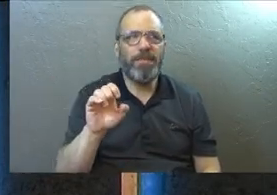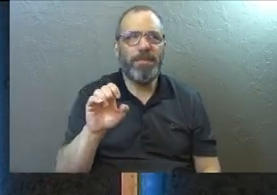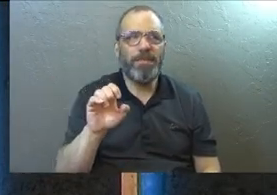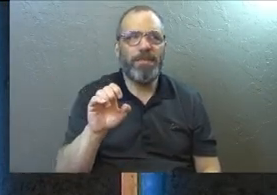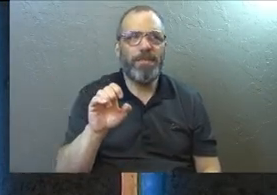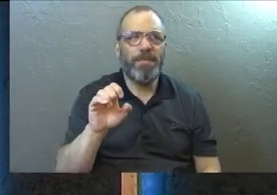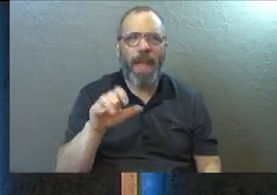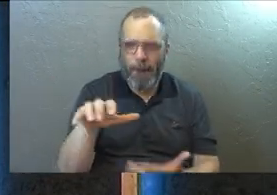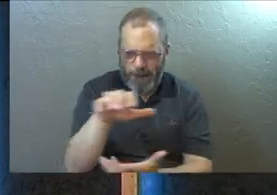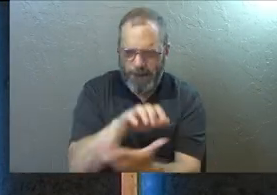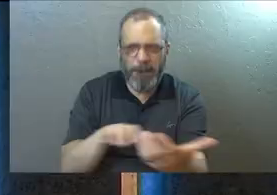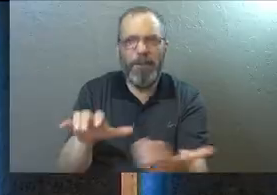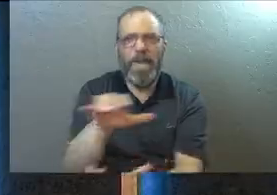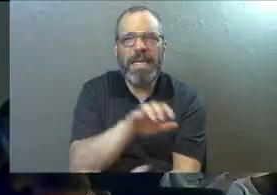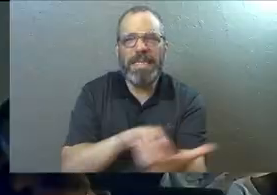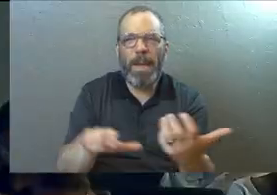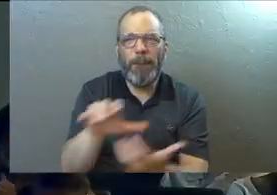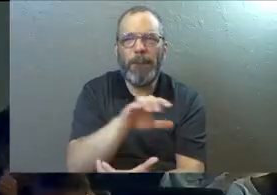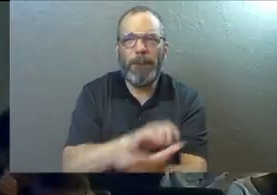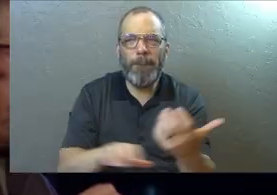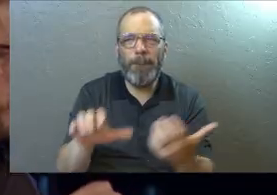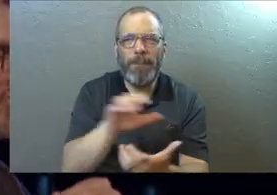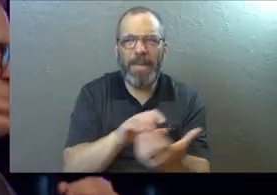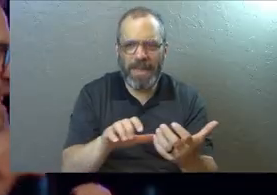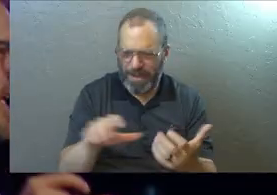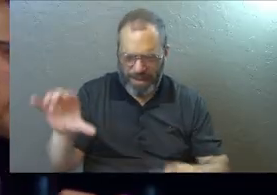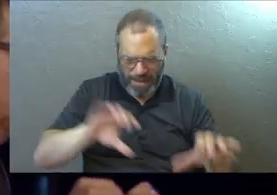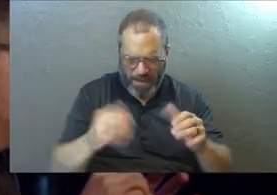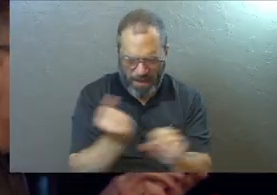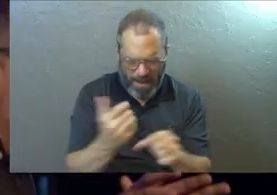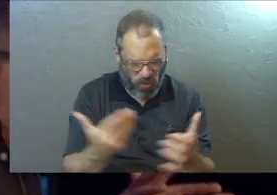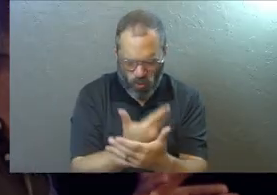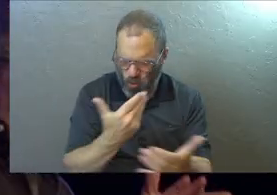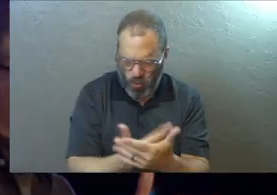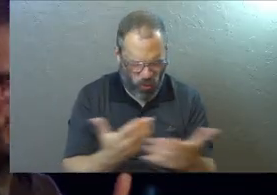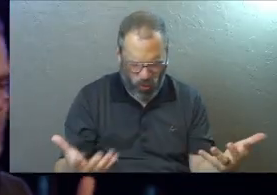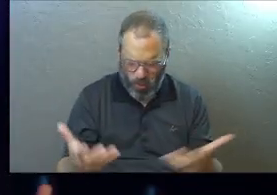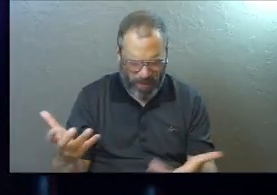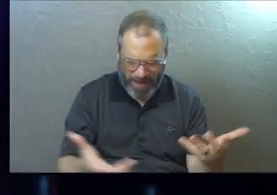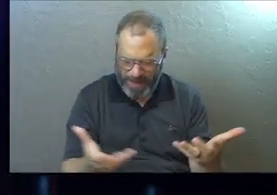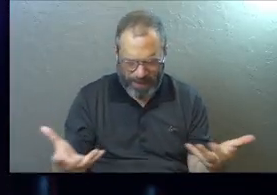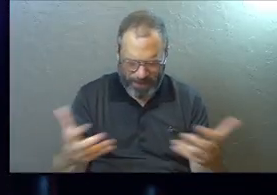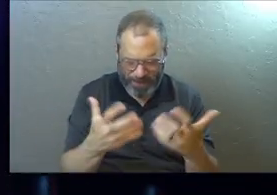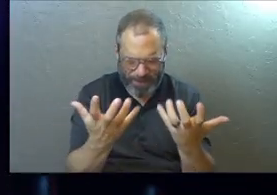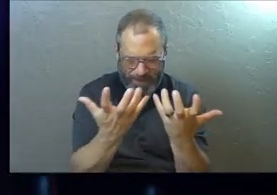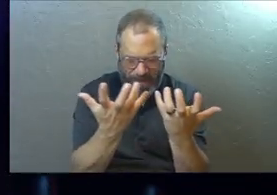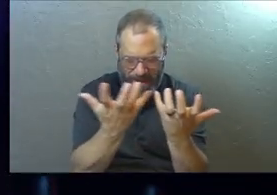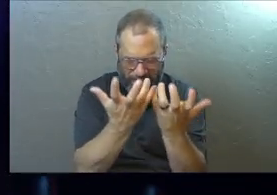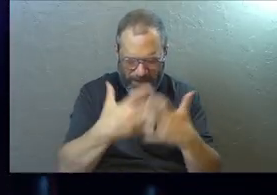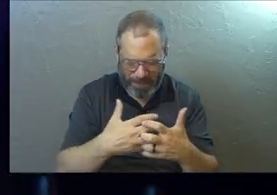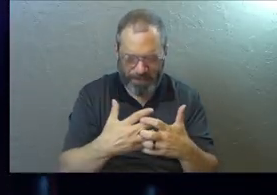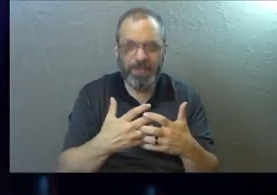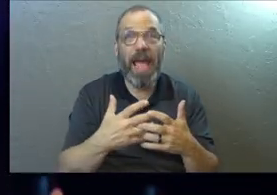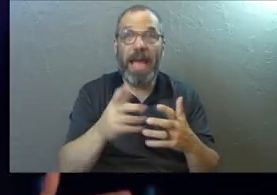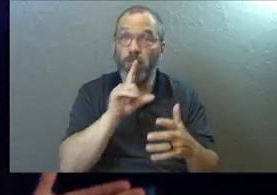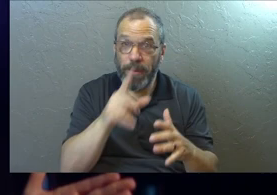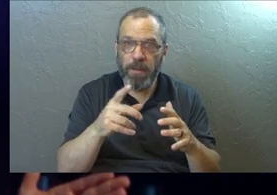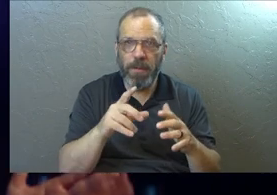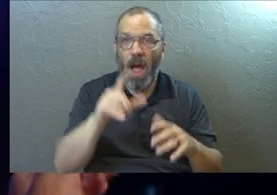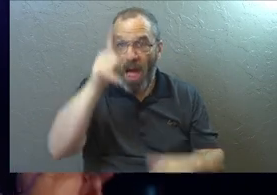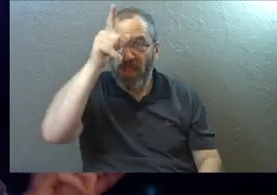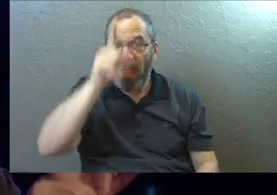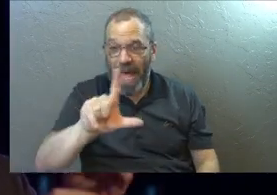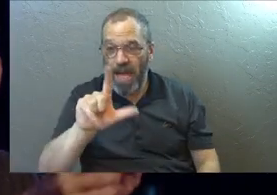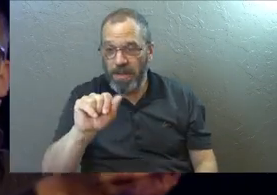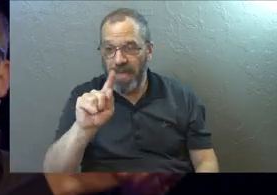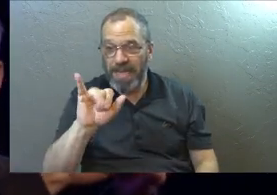Conflate just means to mix some things like ingredients and make a new thing. And the real, if you get into this, the Latin